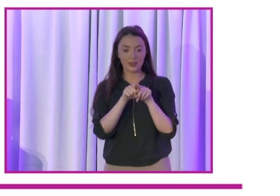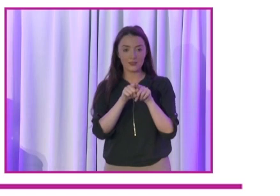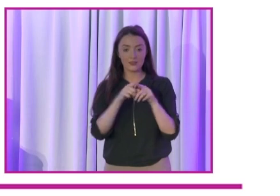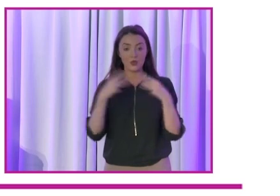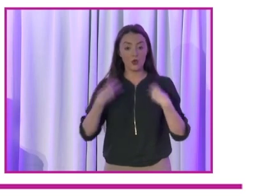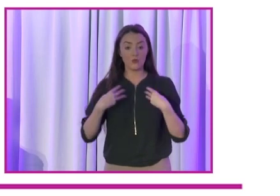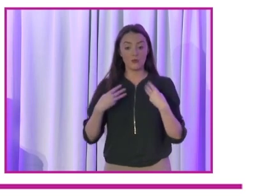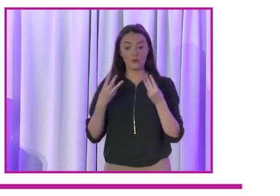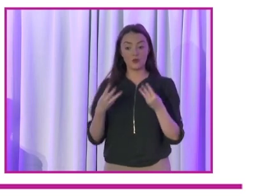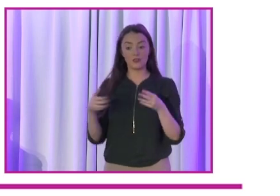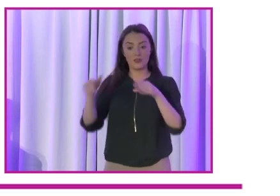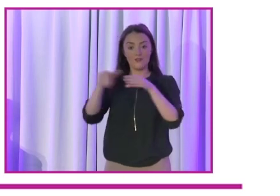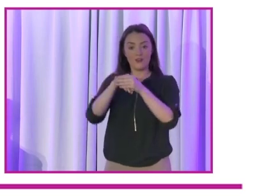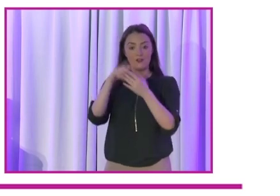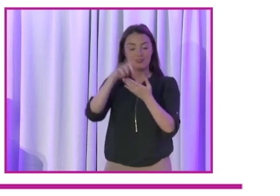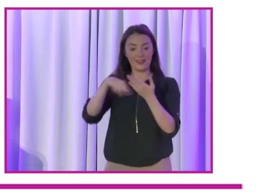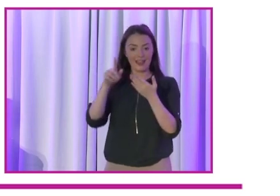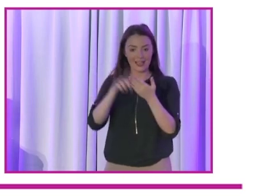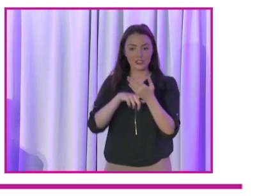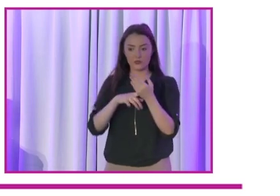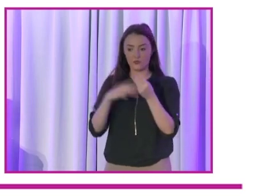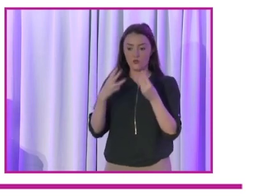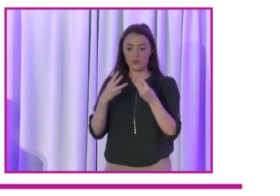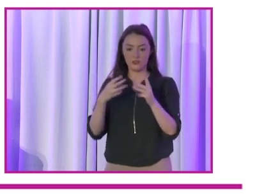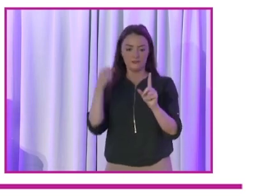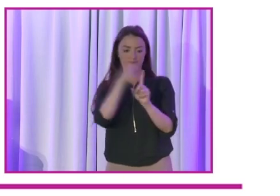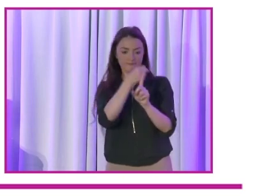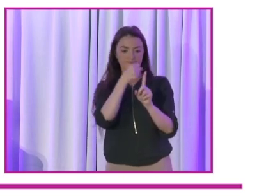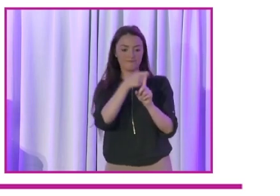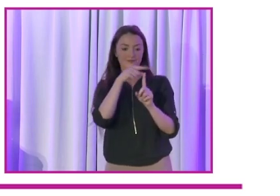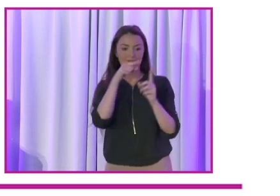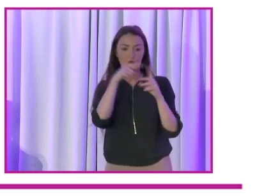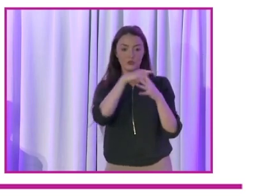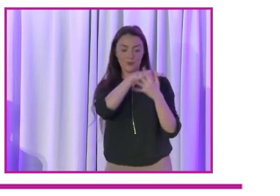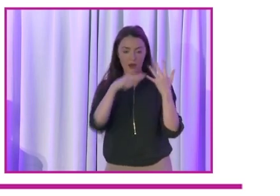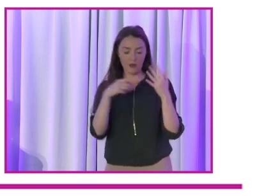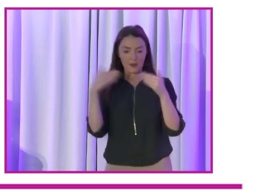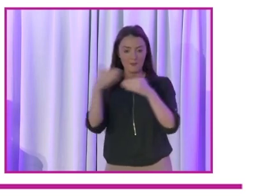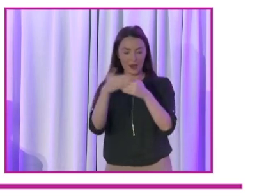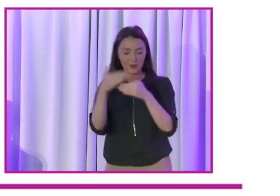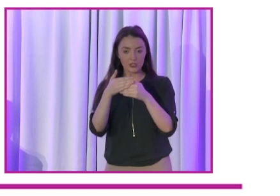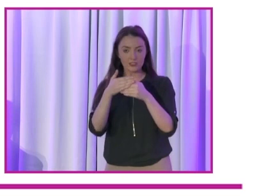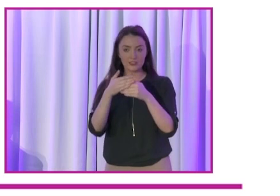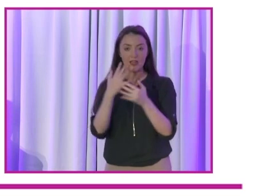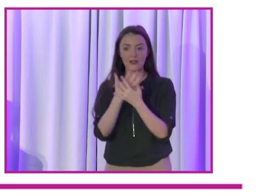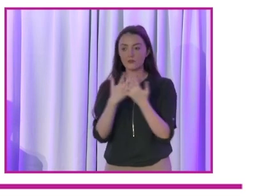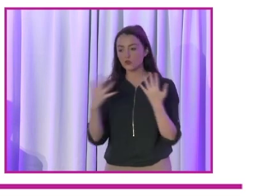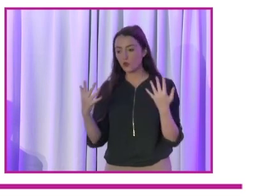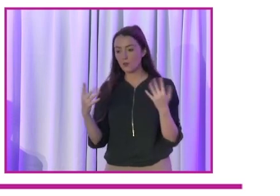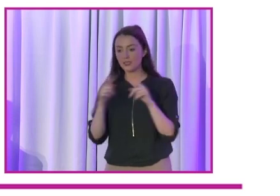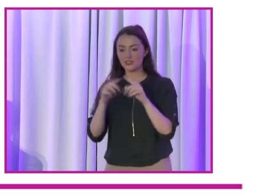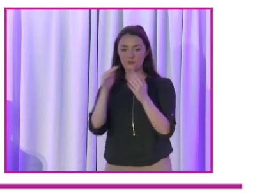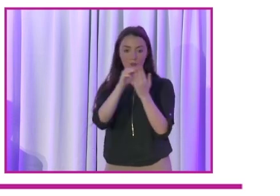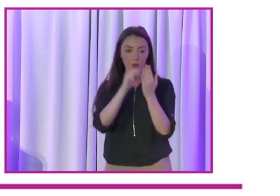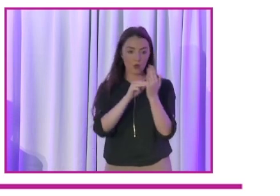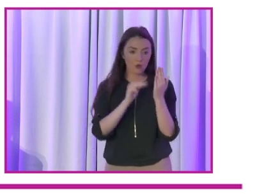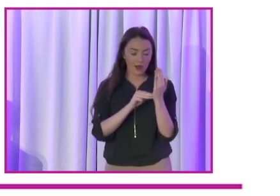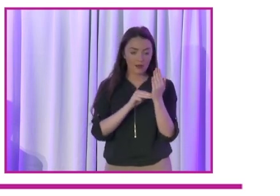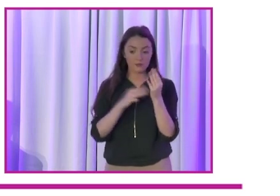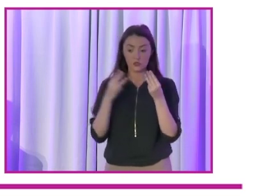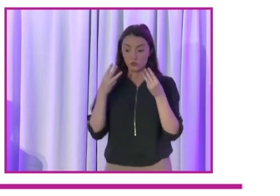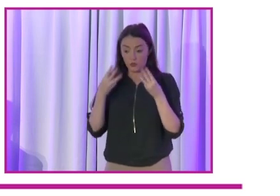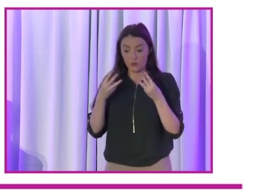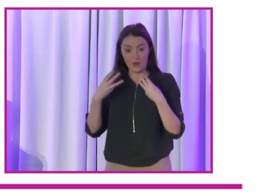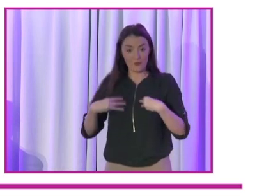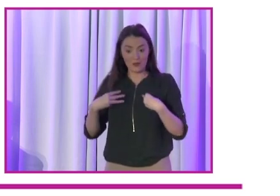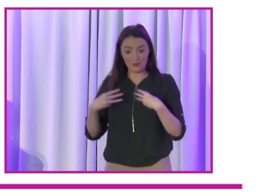Election we work to tackle those barriers. We run wide-ranging programs to inspire, encourage and equip women to run for